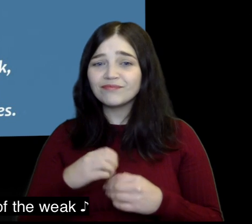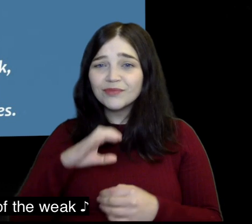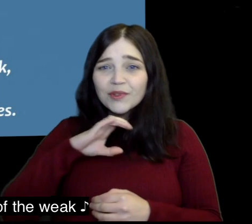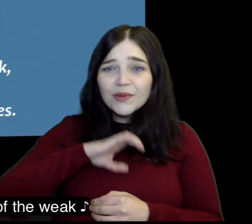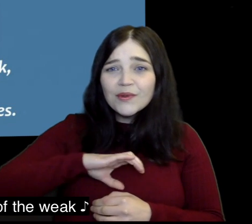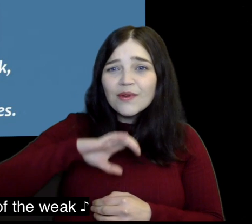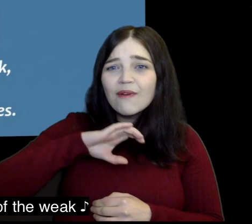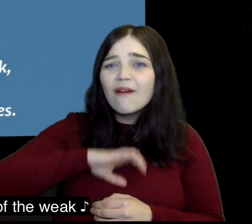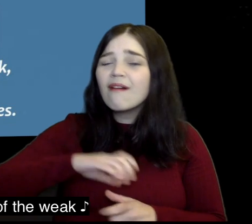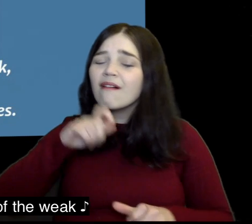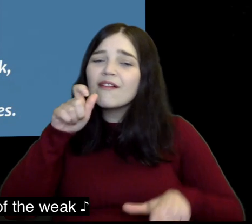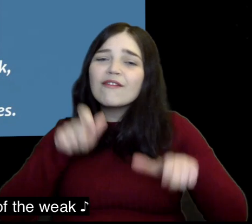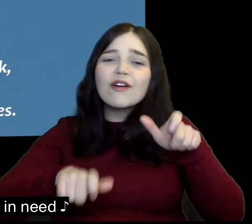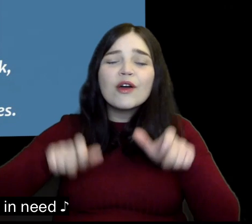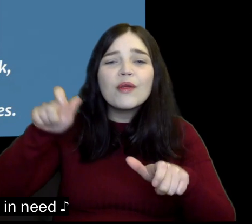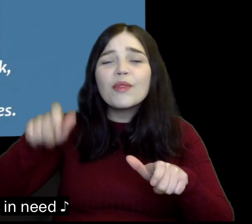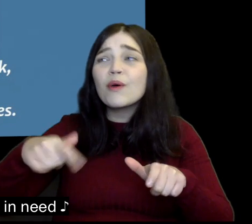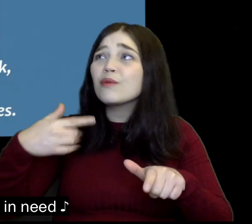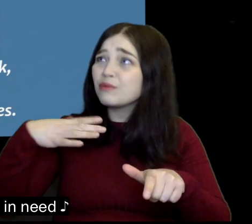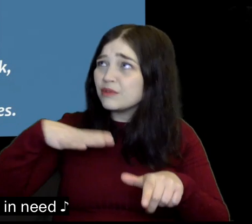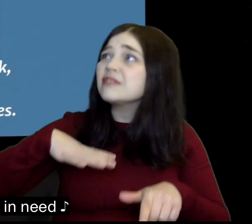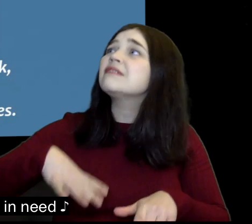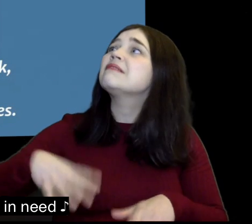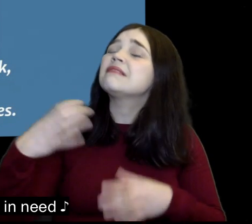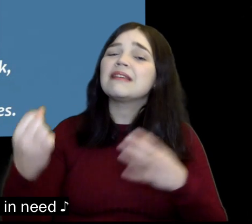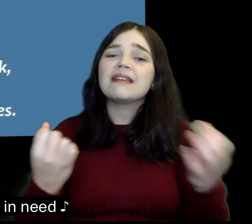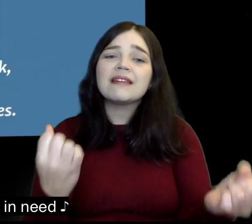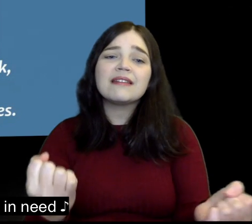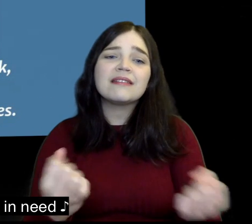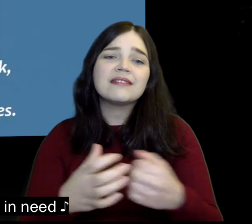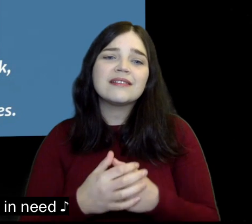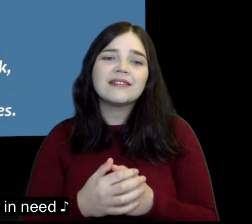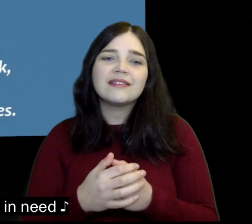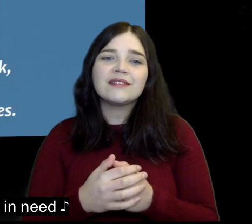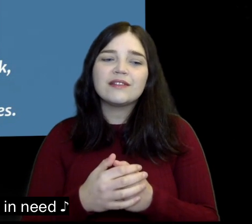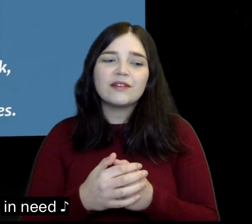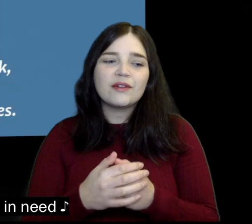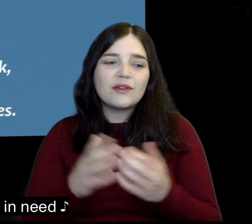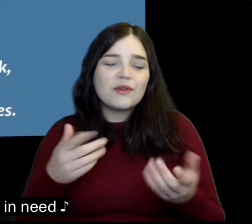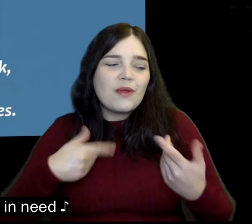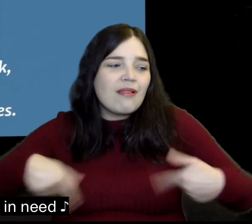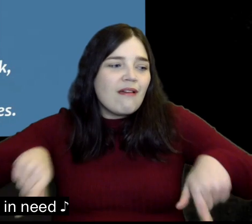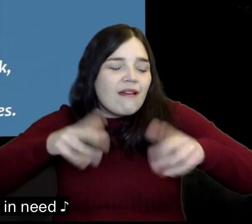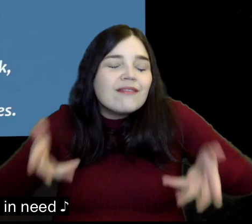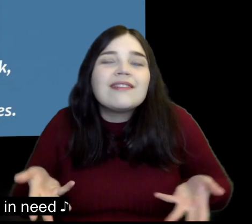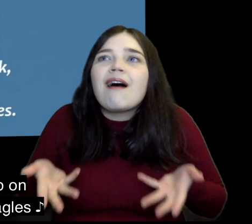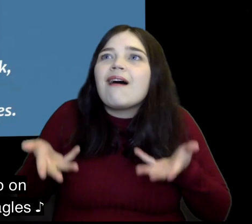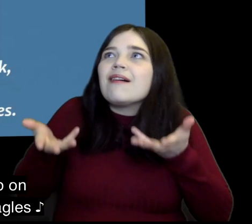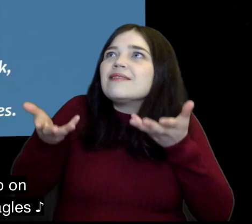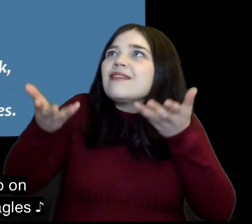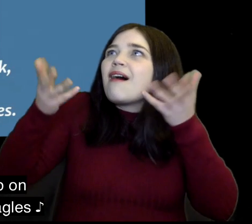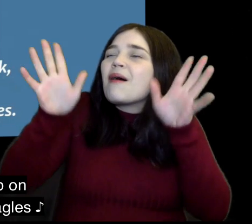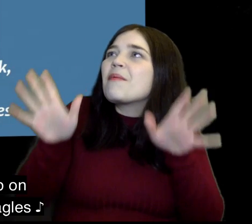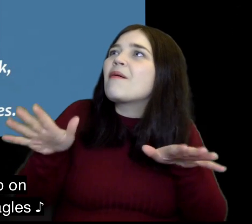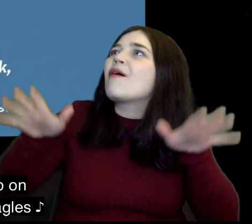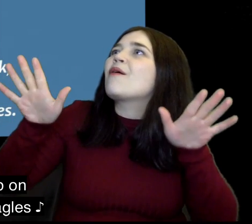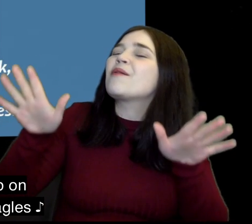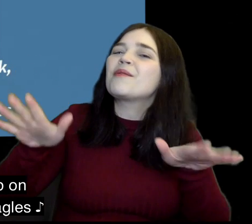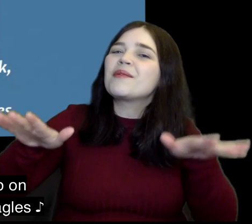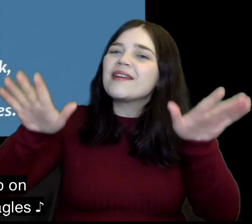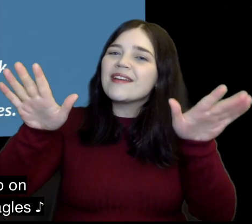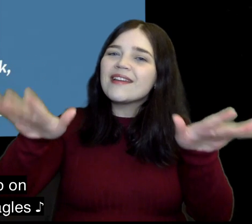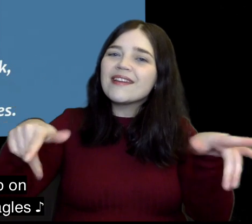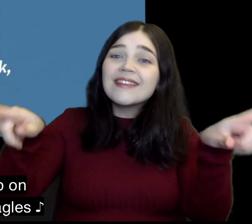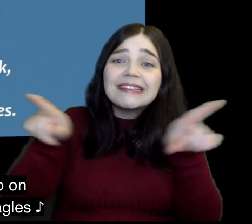the weak You comfort those in me You lift